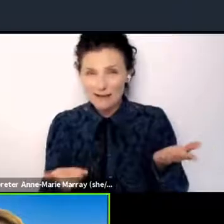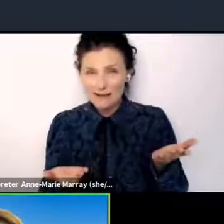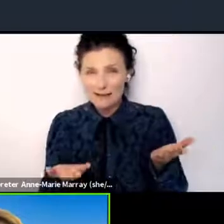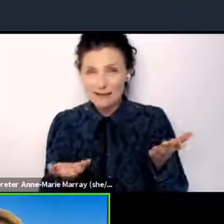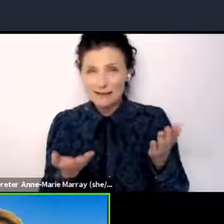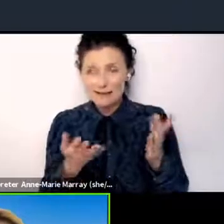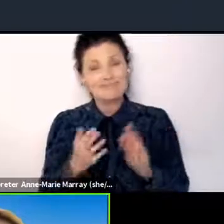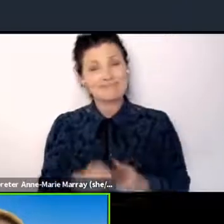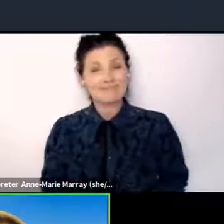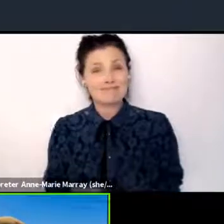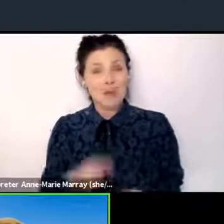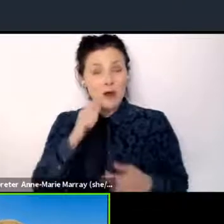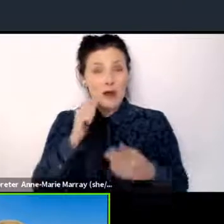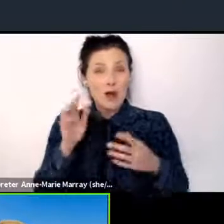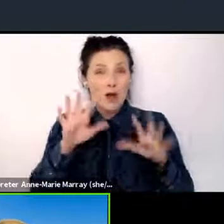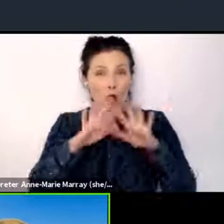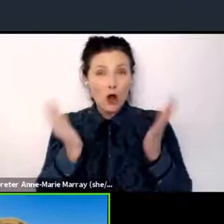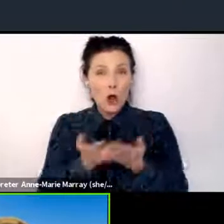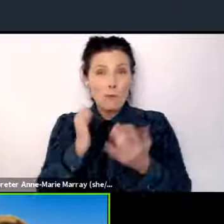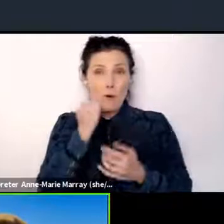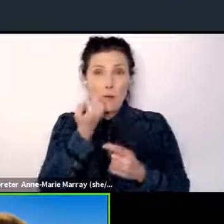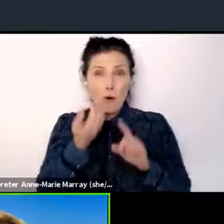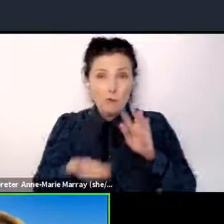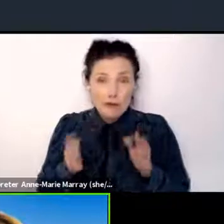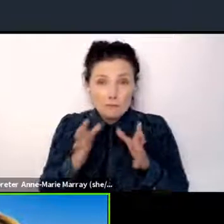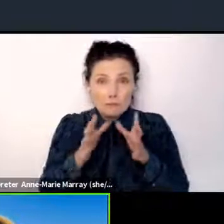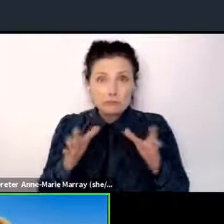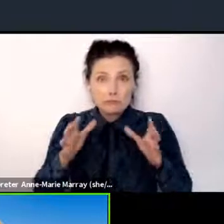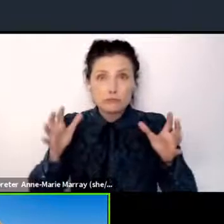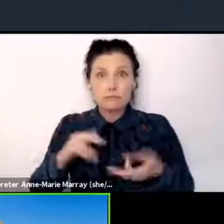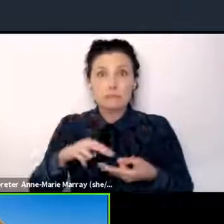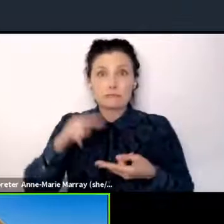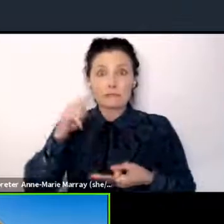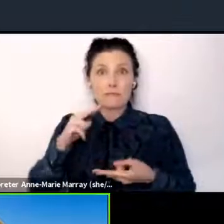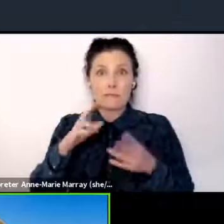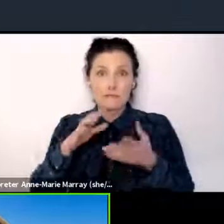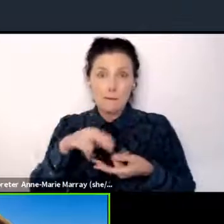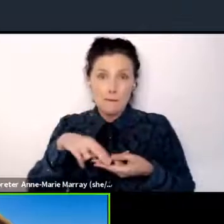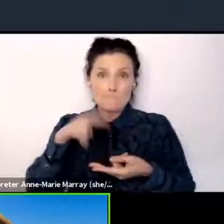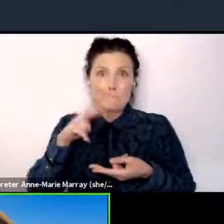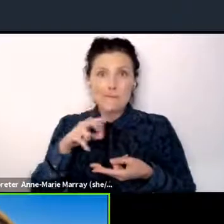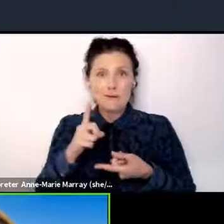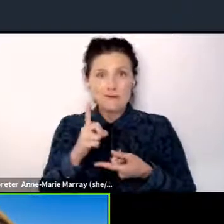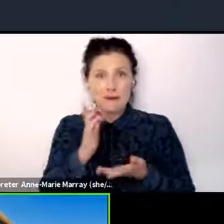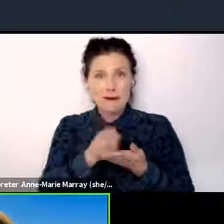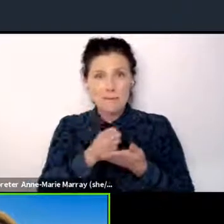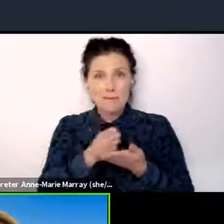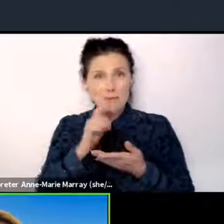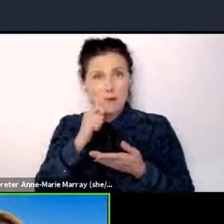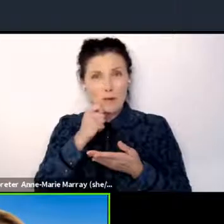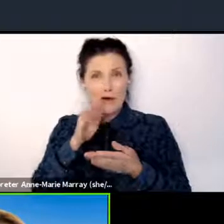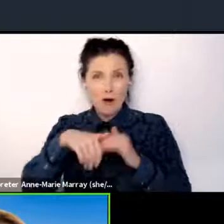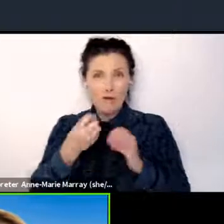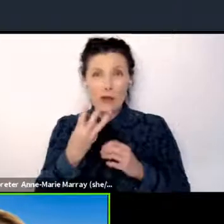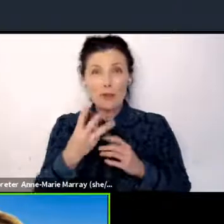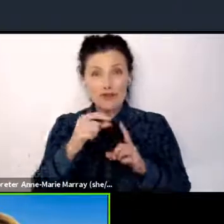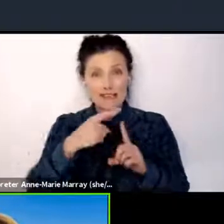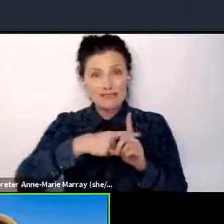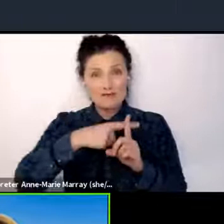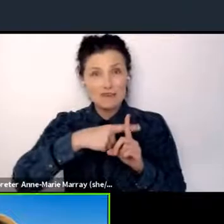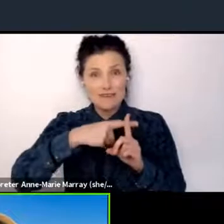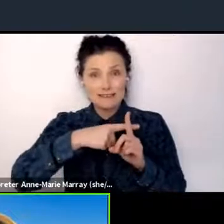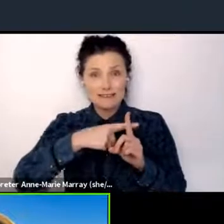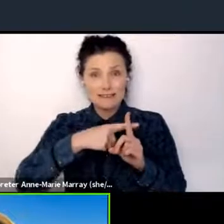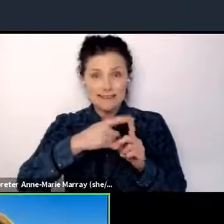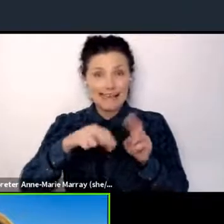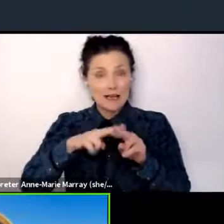of global warming if our existing targets are fully met. But actually it's over three degrees if you look at the funding and the policies